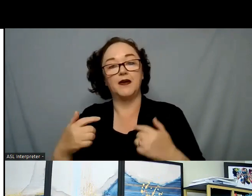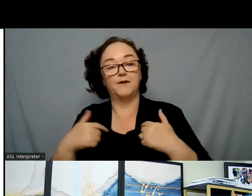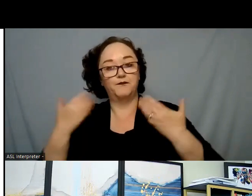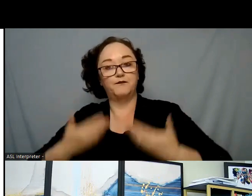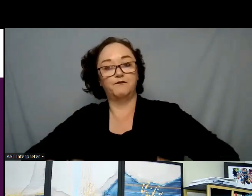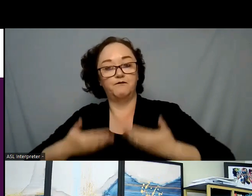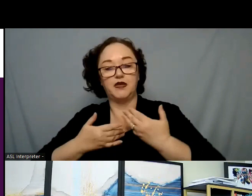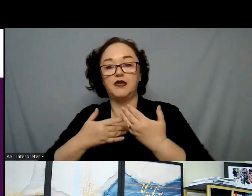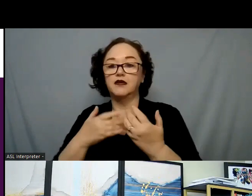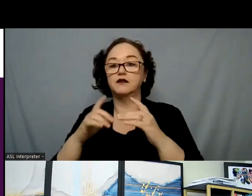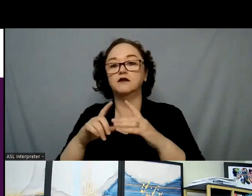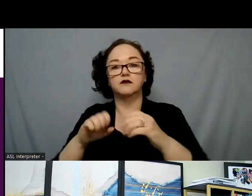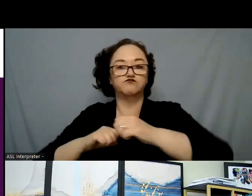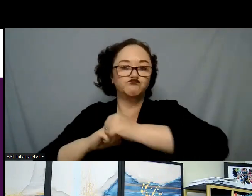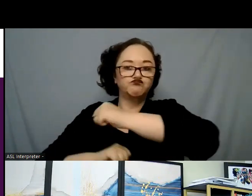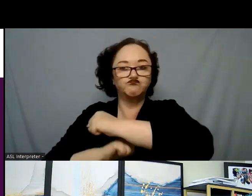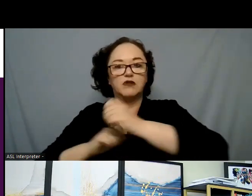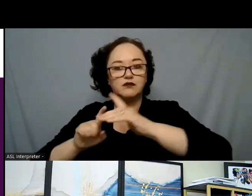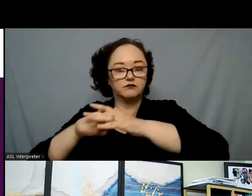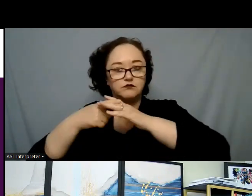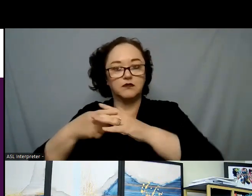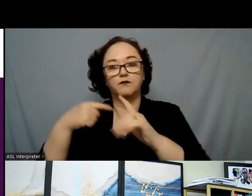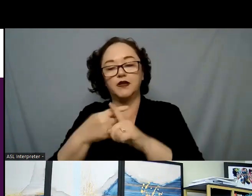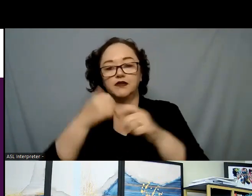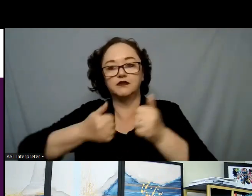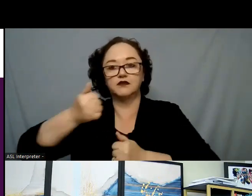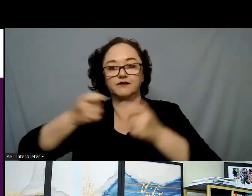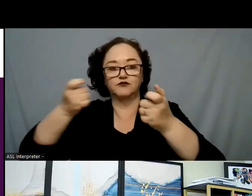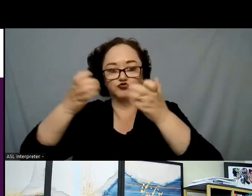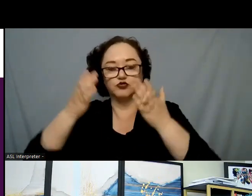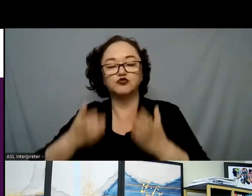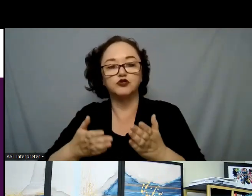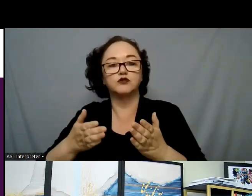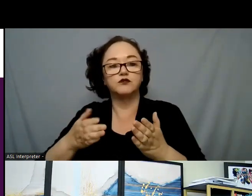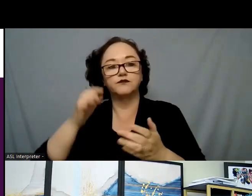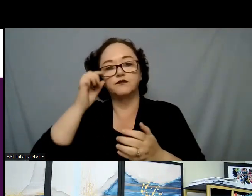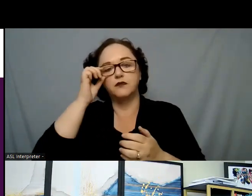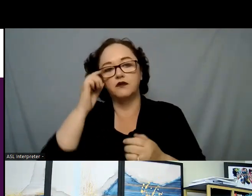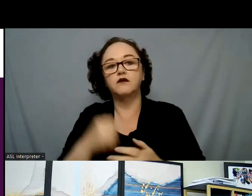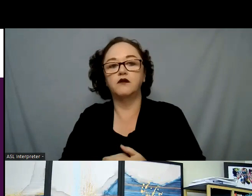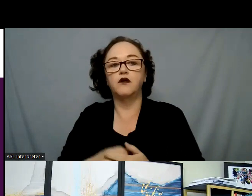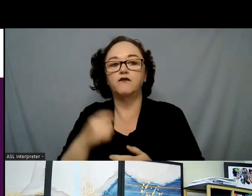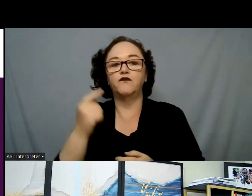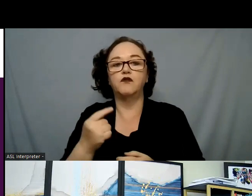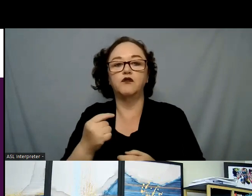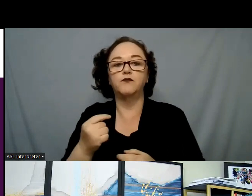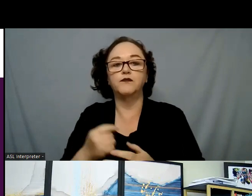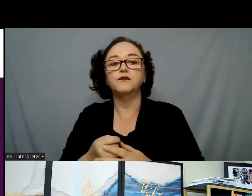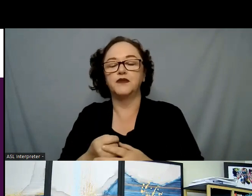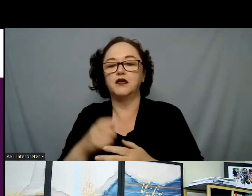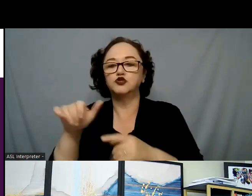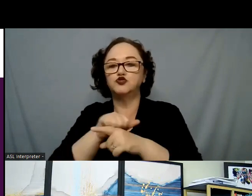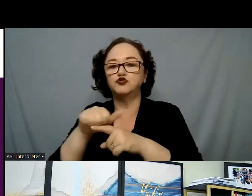founder and executive director of the Restoration Center located in Largo, Maryland. It is a training